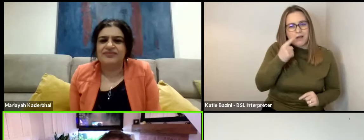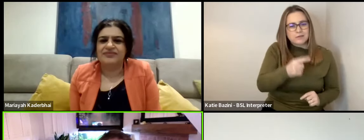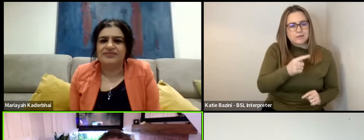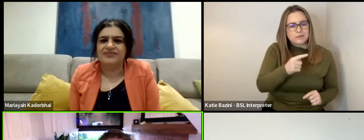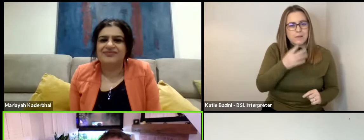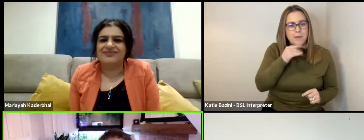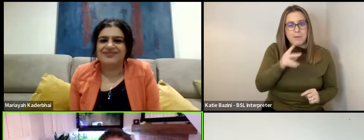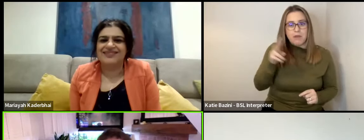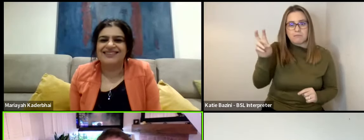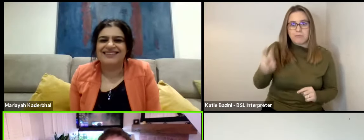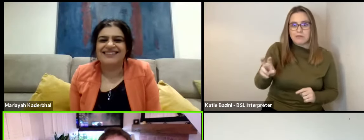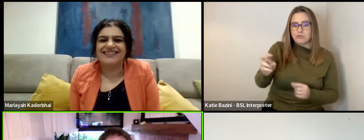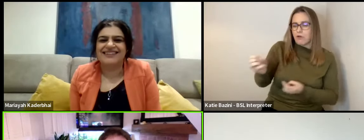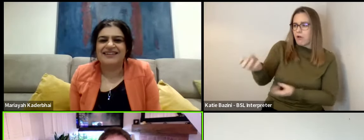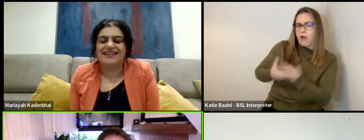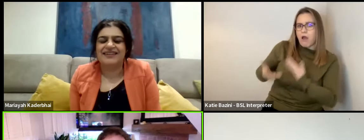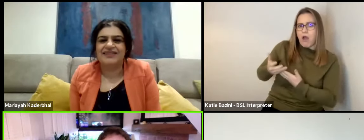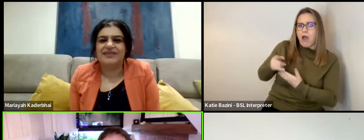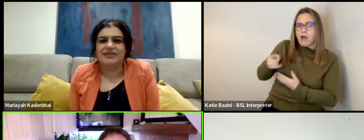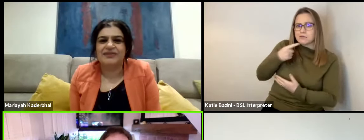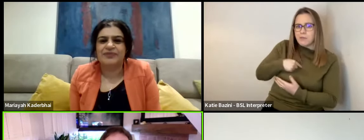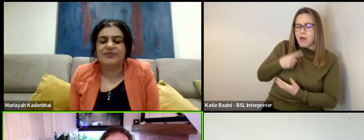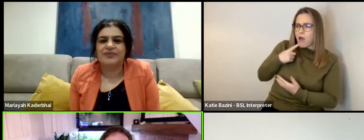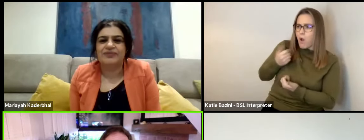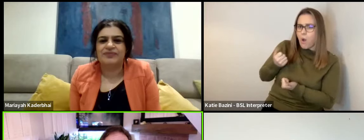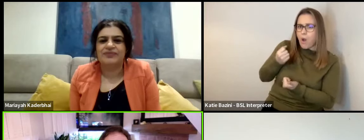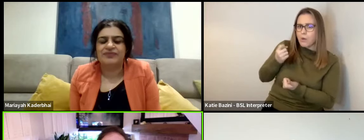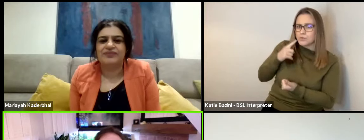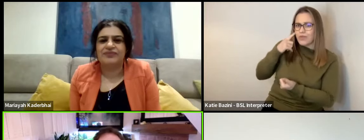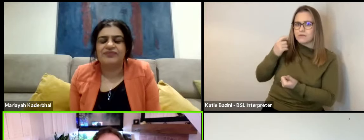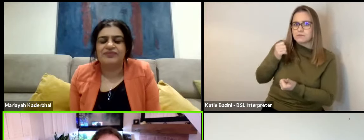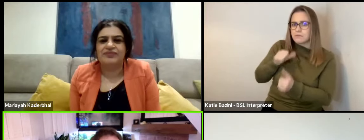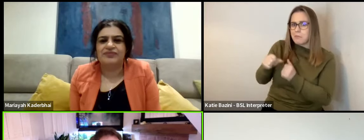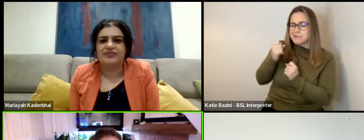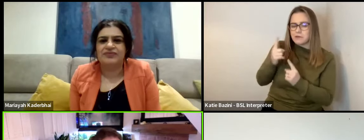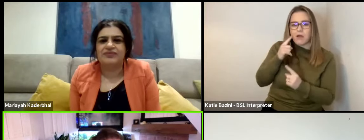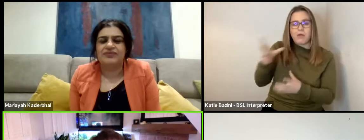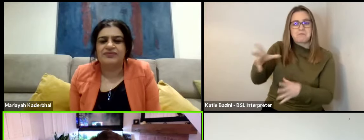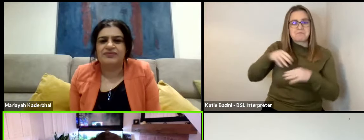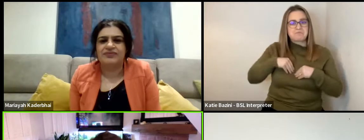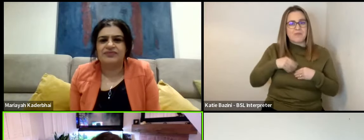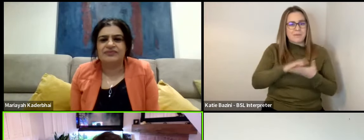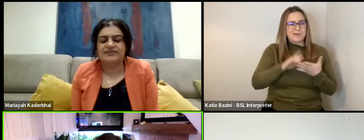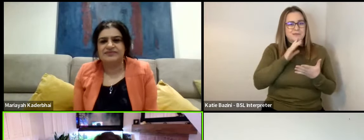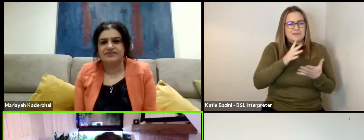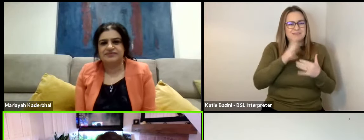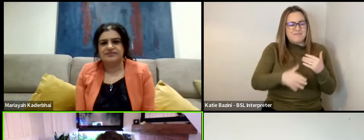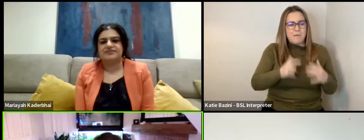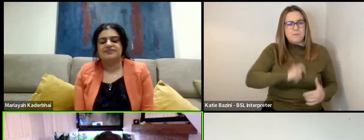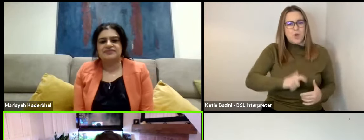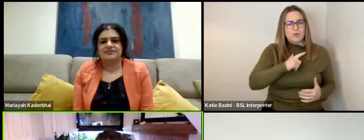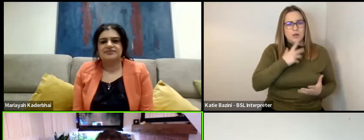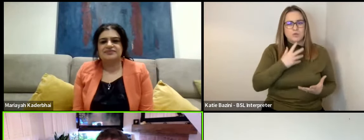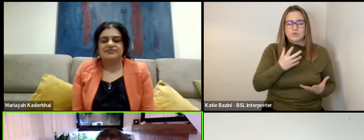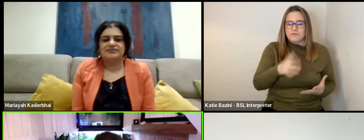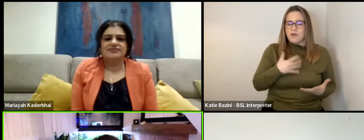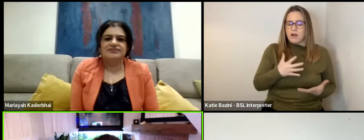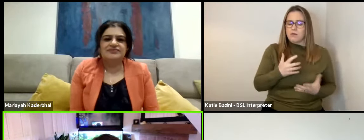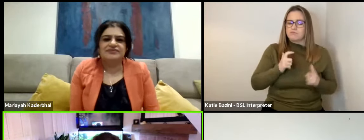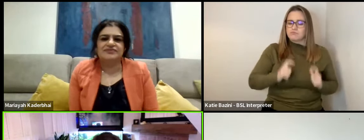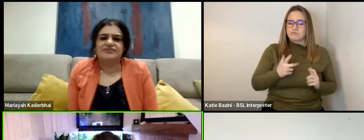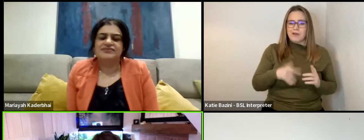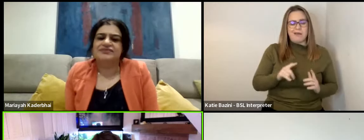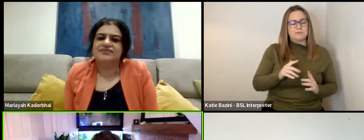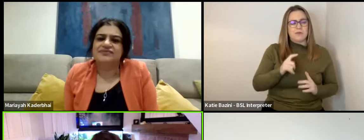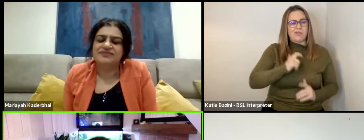of the sparks, do you know what I mean? It's whatever idea is the best idea in the room. And that way you don't take it personally and you're solid within that character and that